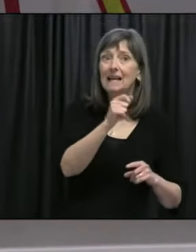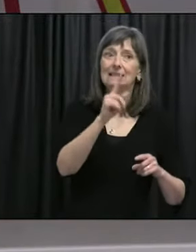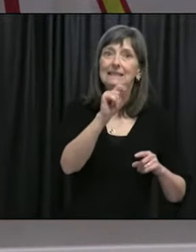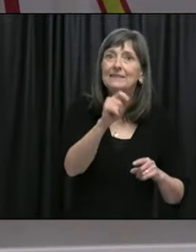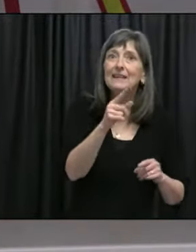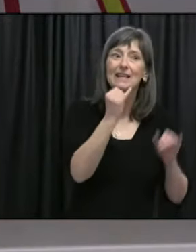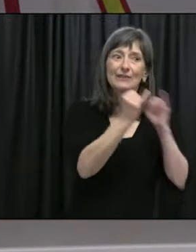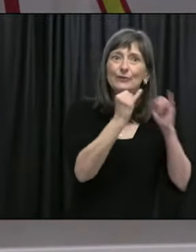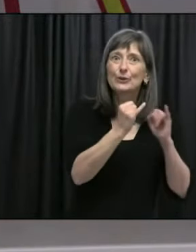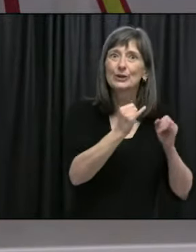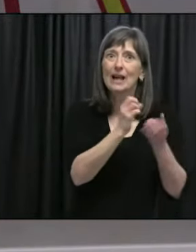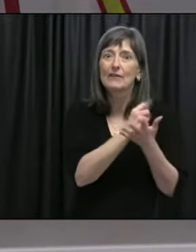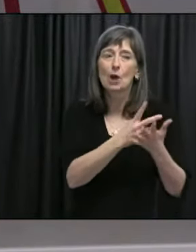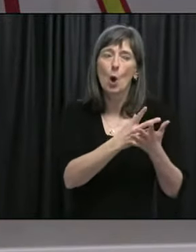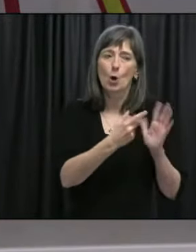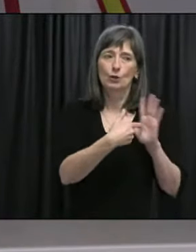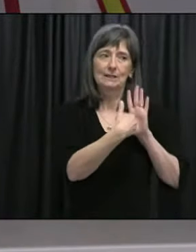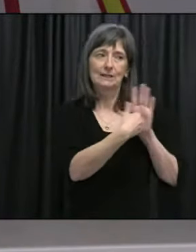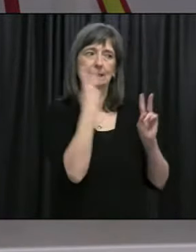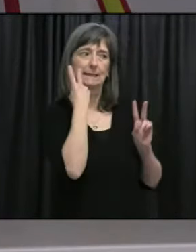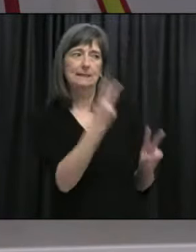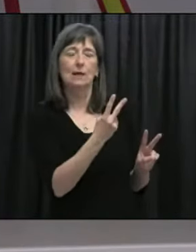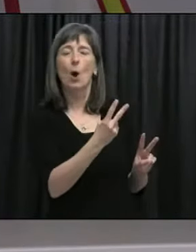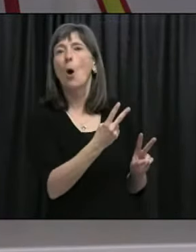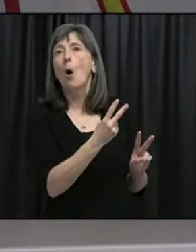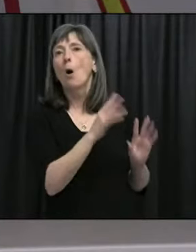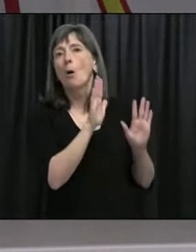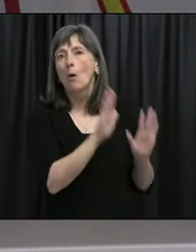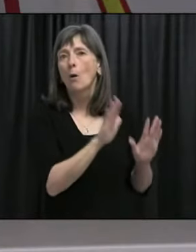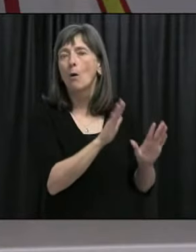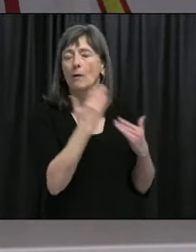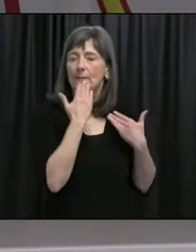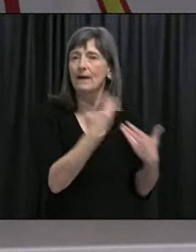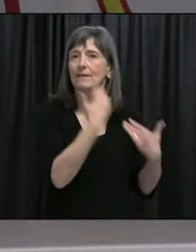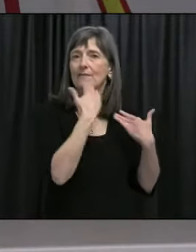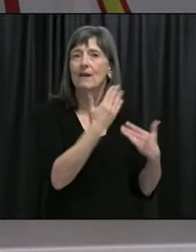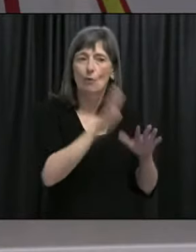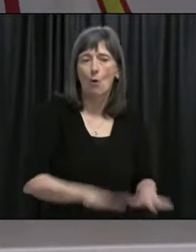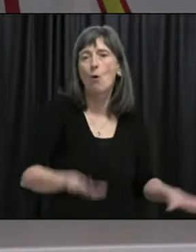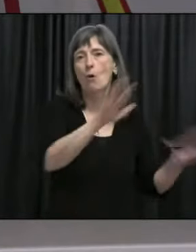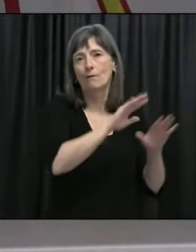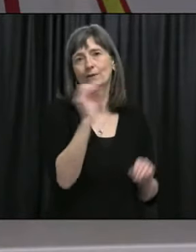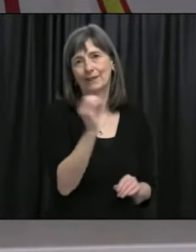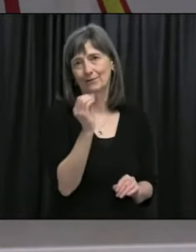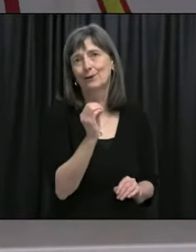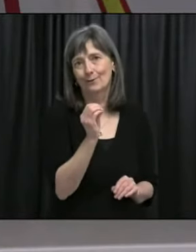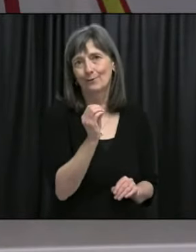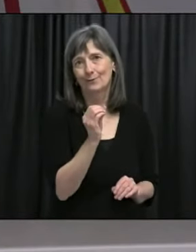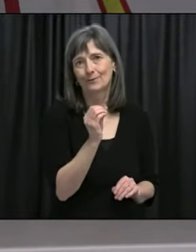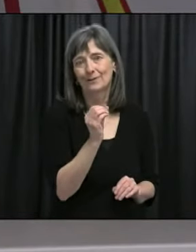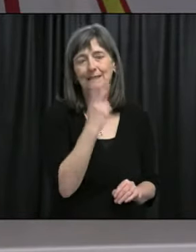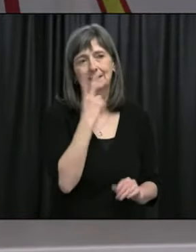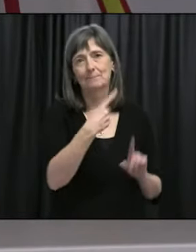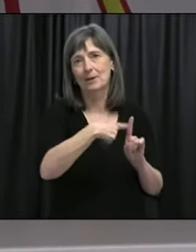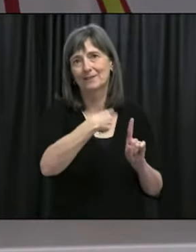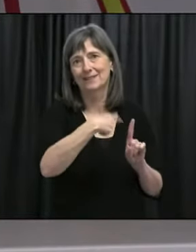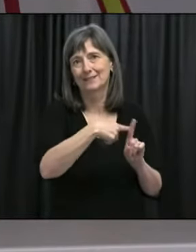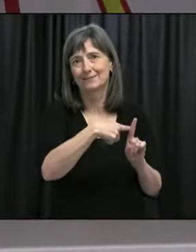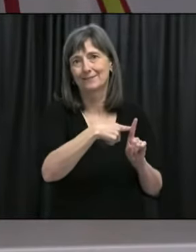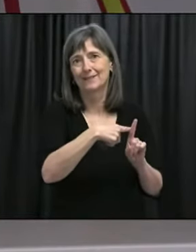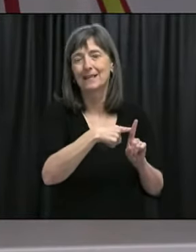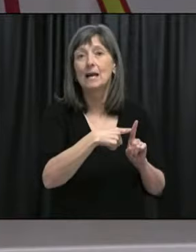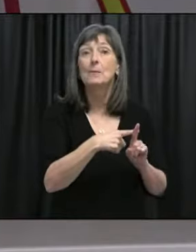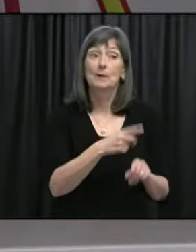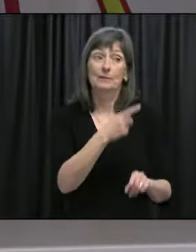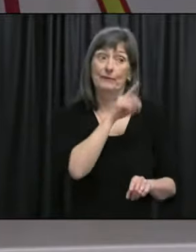And so there's significant volumes of people. But I think a positive sign in some of this is that the vaccines are working in the age